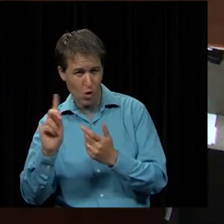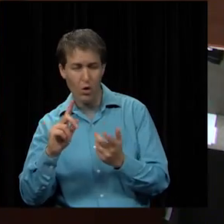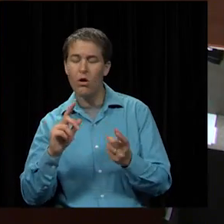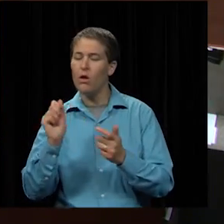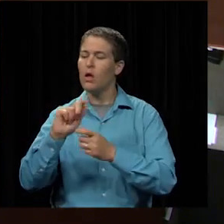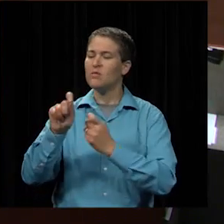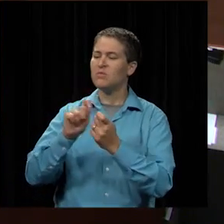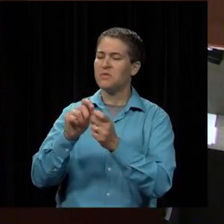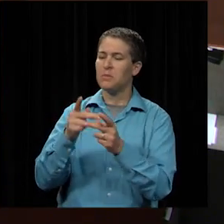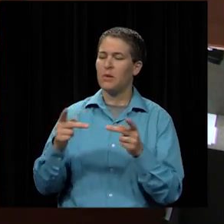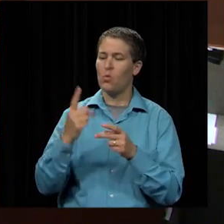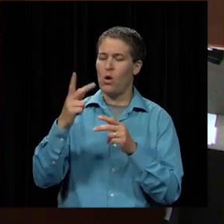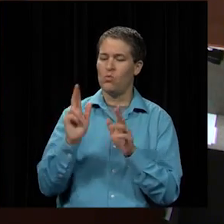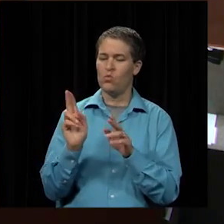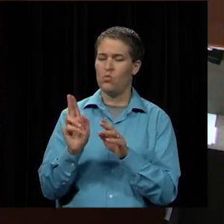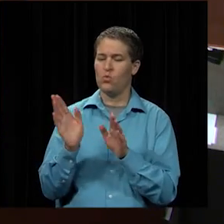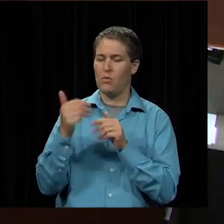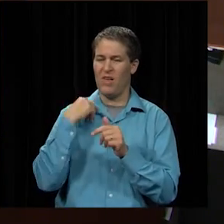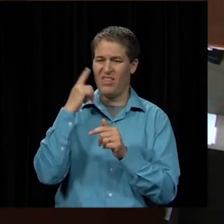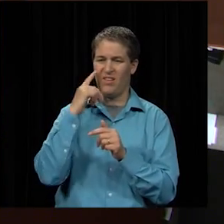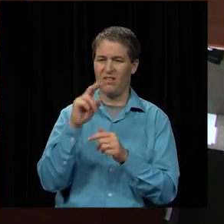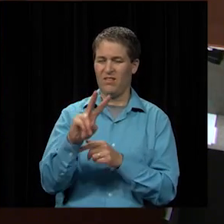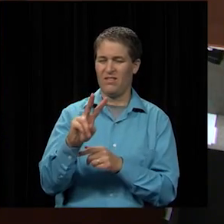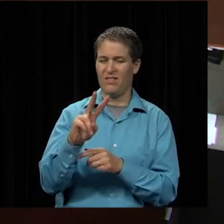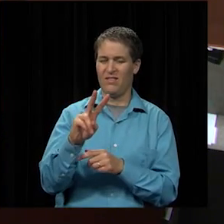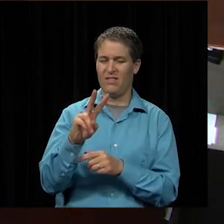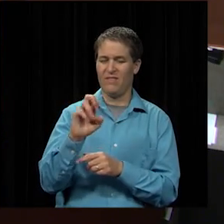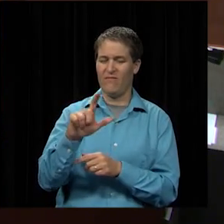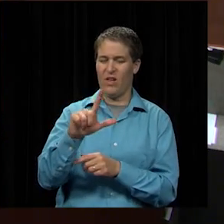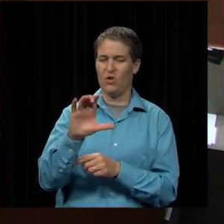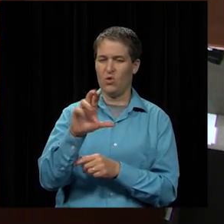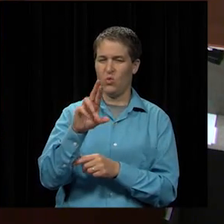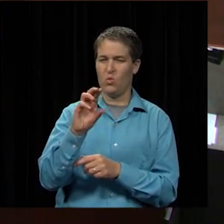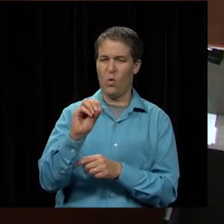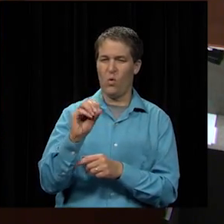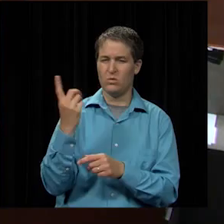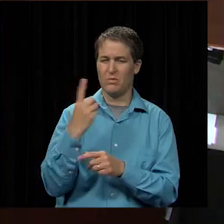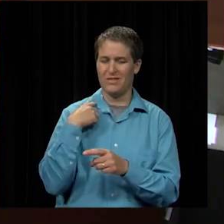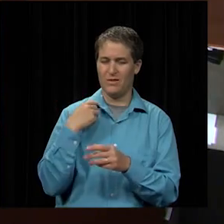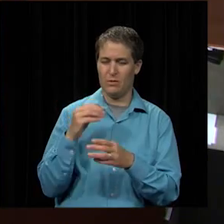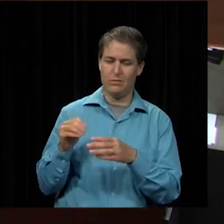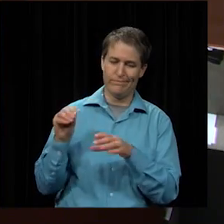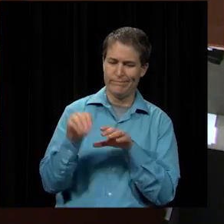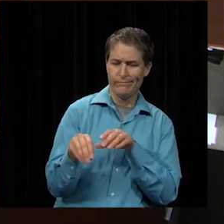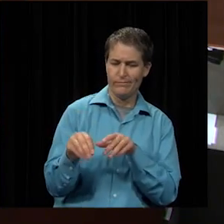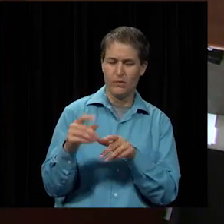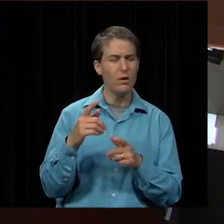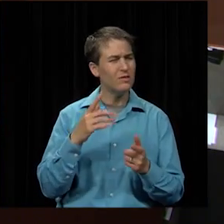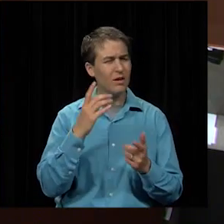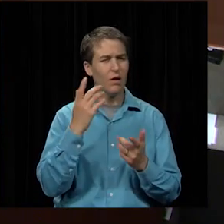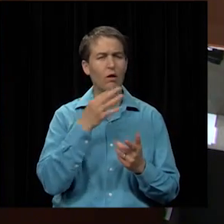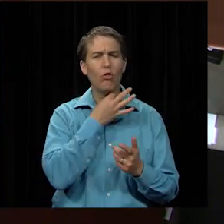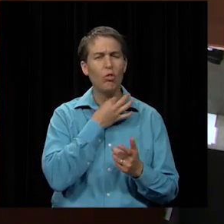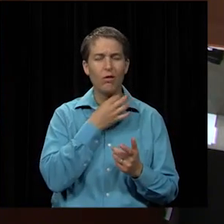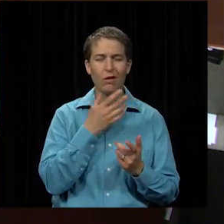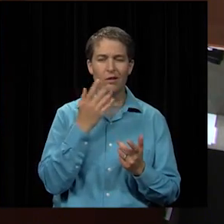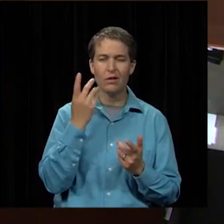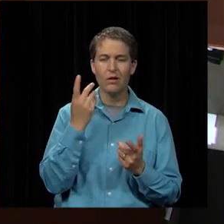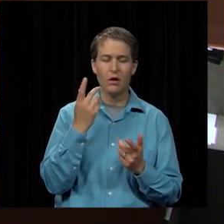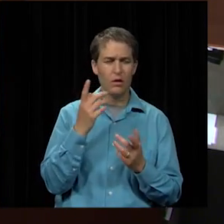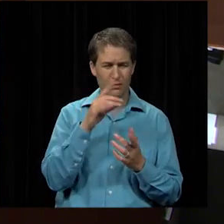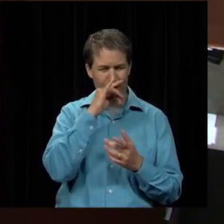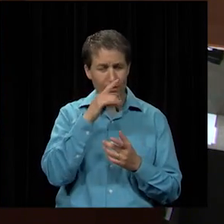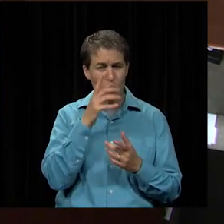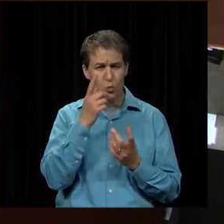place in the room and i believe it's velcroed in and it's uh you know so somebody's talked about well what if kids mess with it or try to well